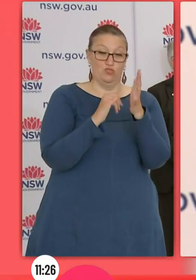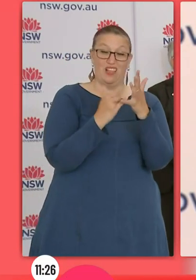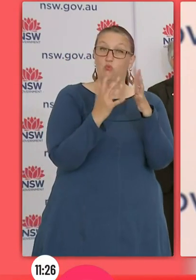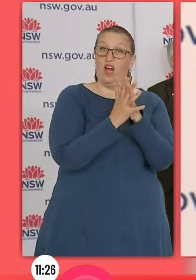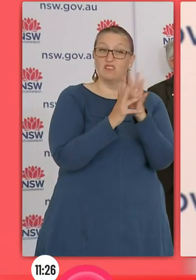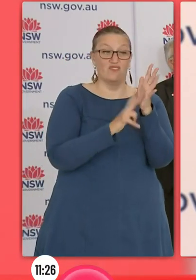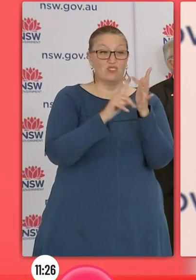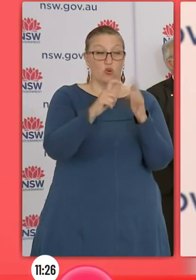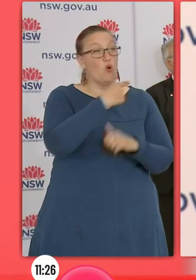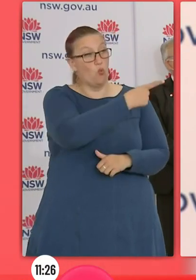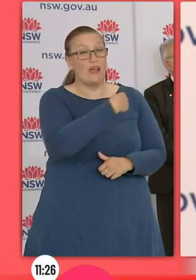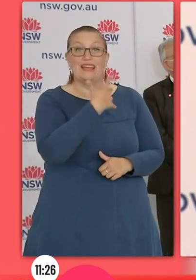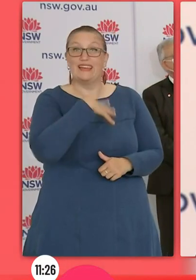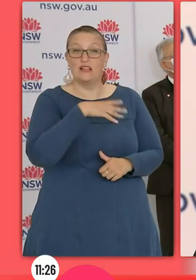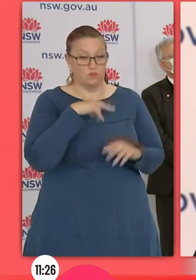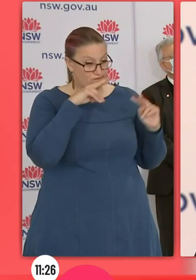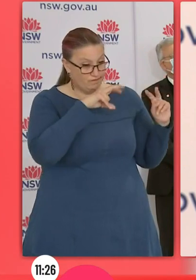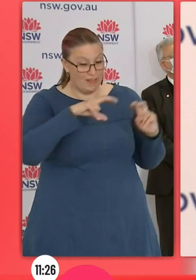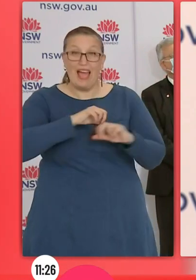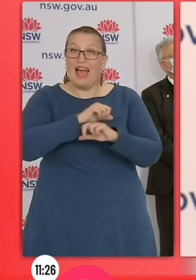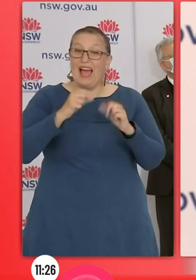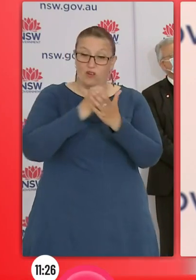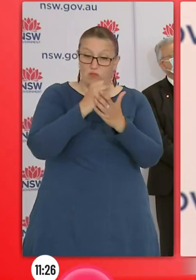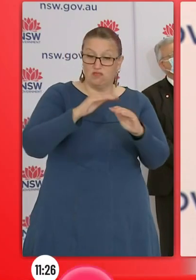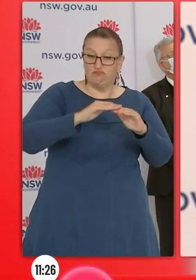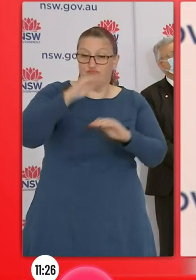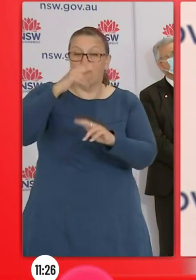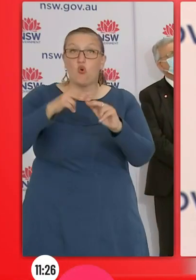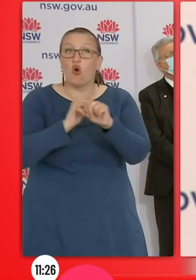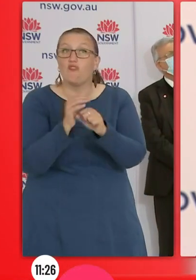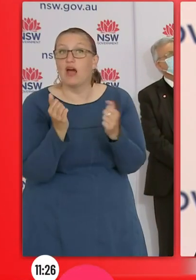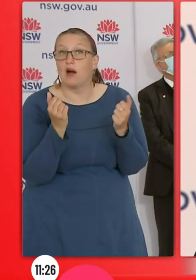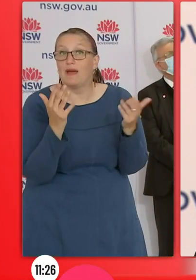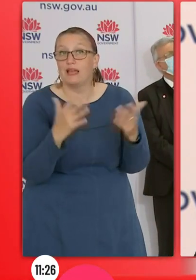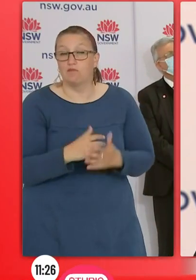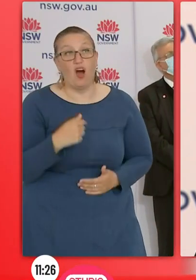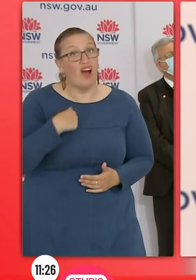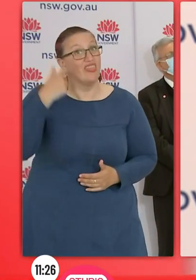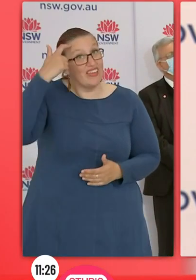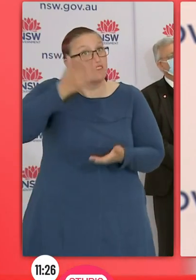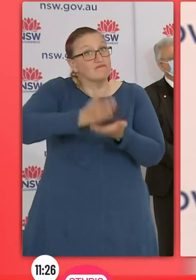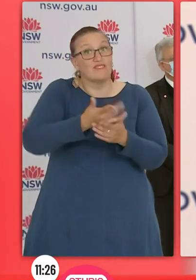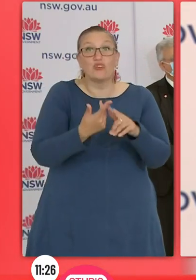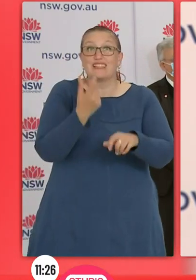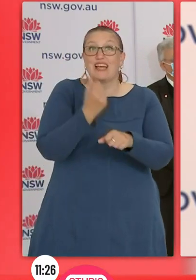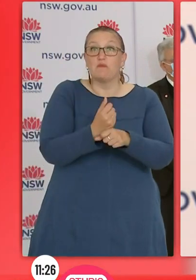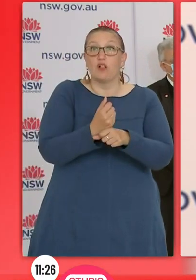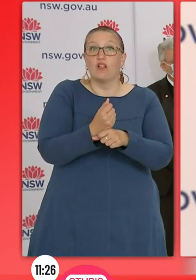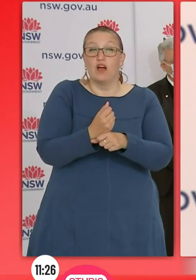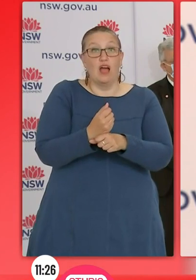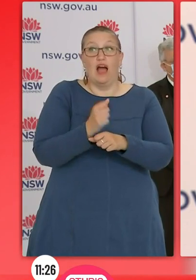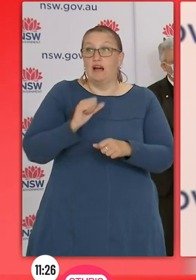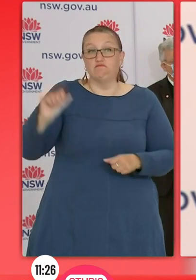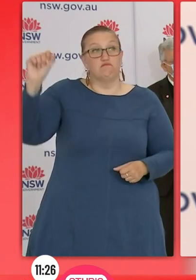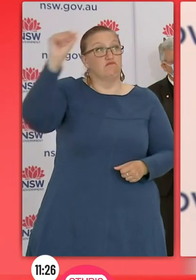to look more closely at what the case numbers are doing at that time. And I anticipate density, maybe, for example, an issue which differs from